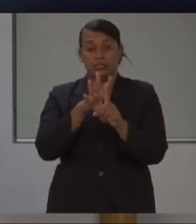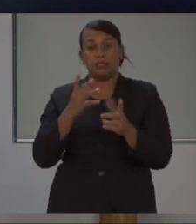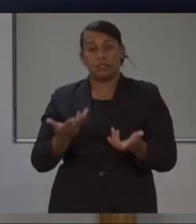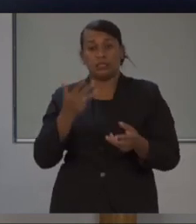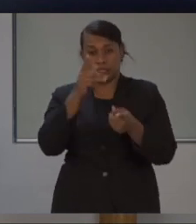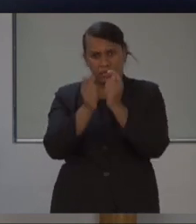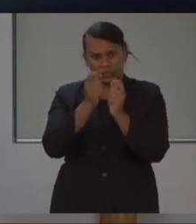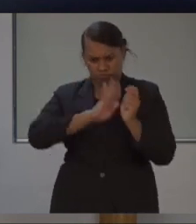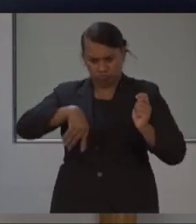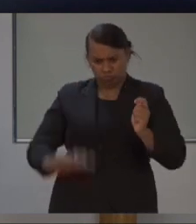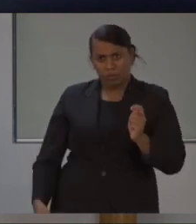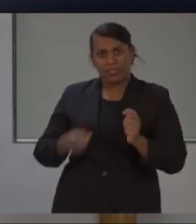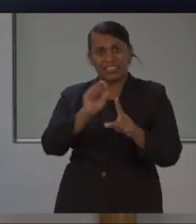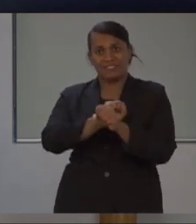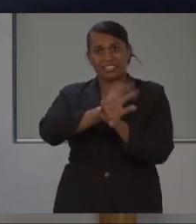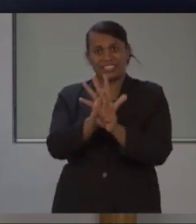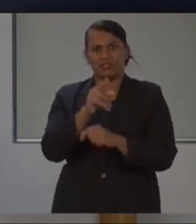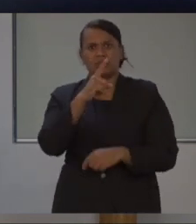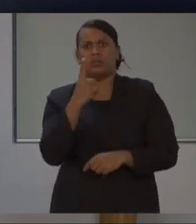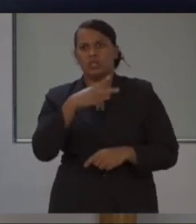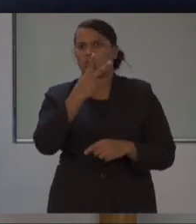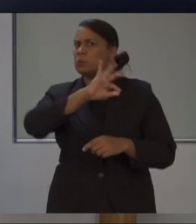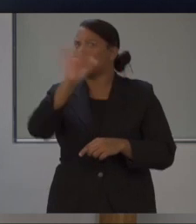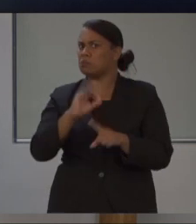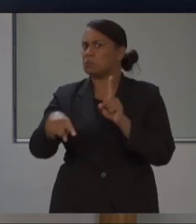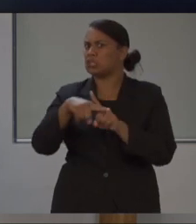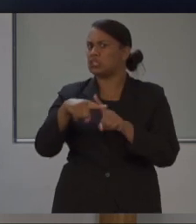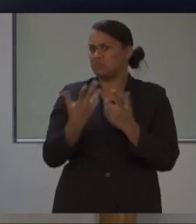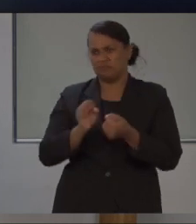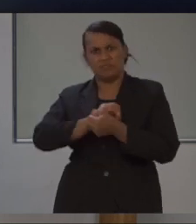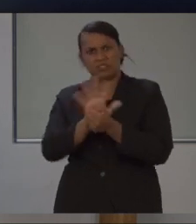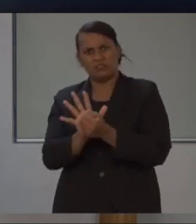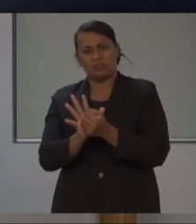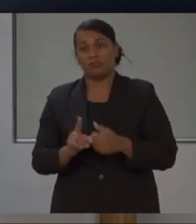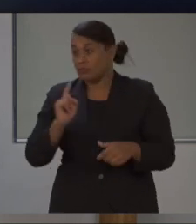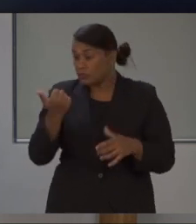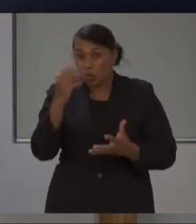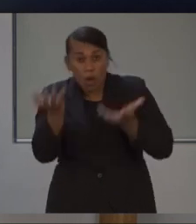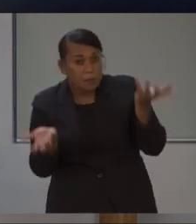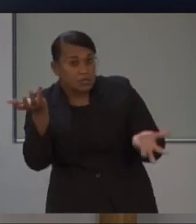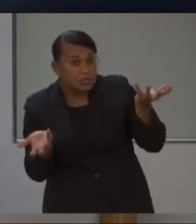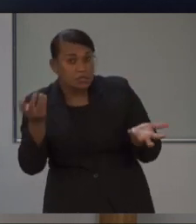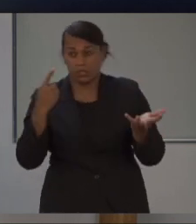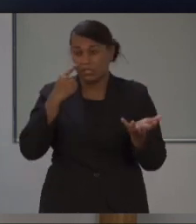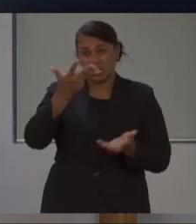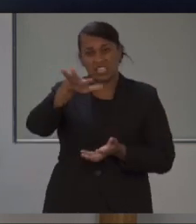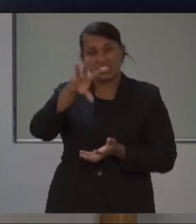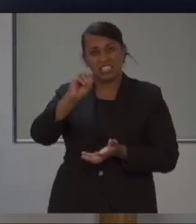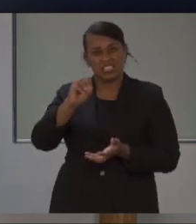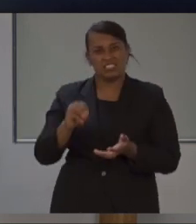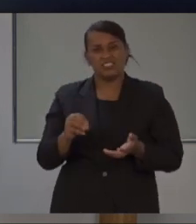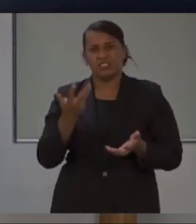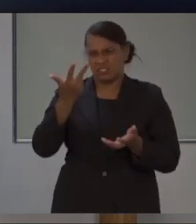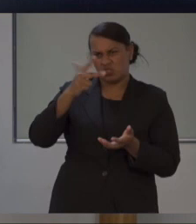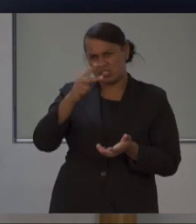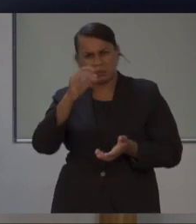only two percent have returned positive, compared from up to 19 percent or even higher in harder